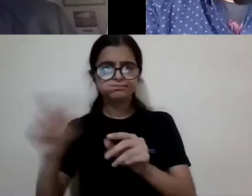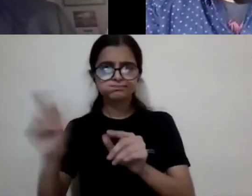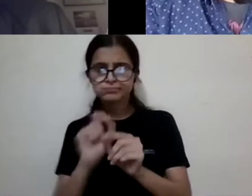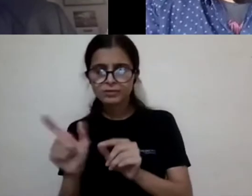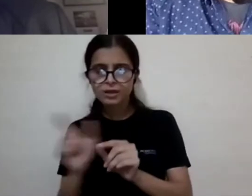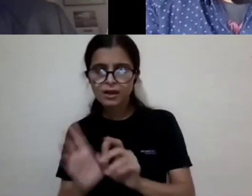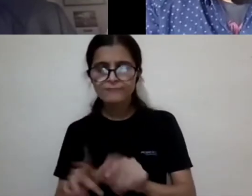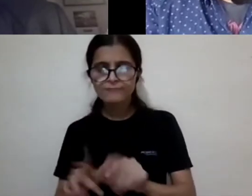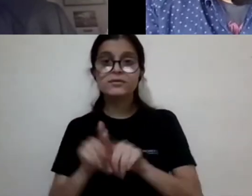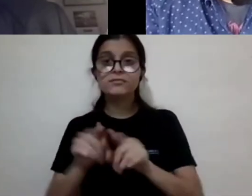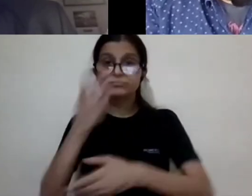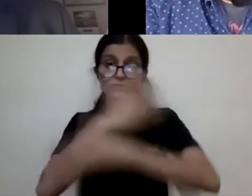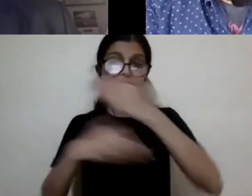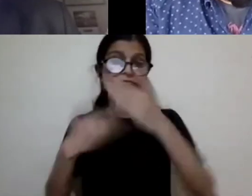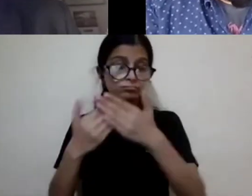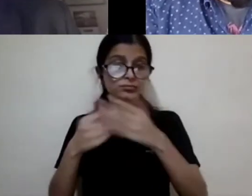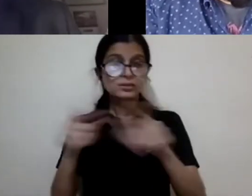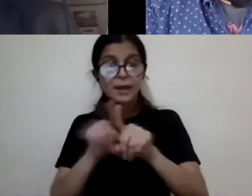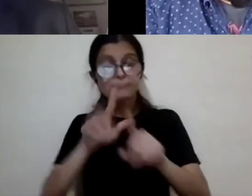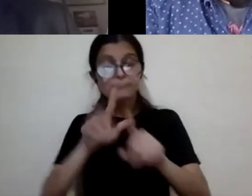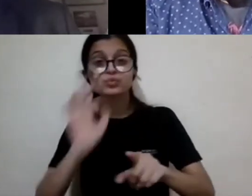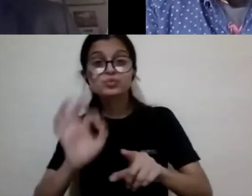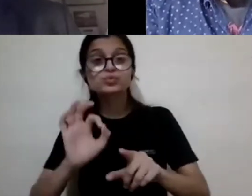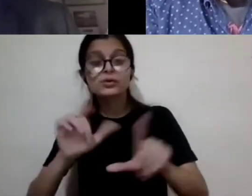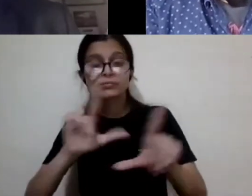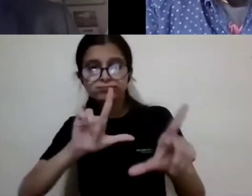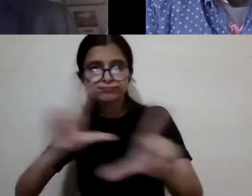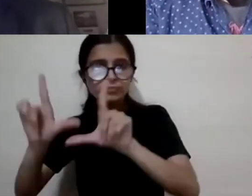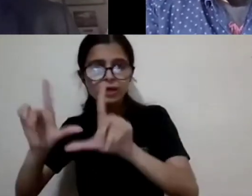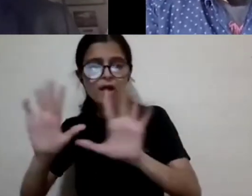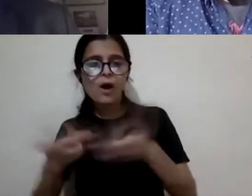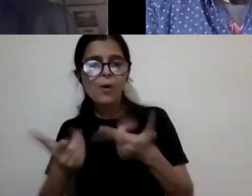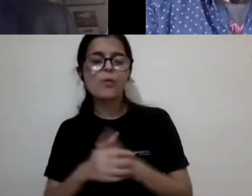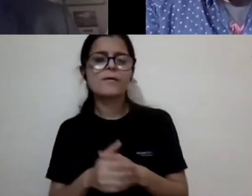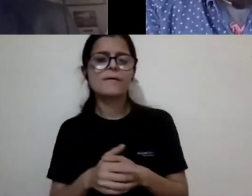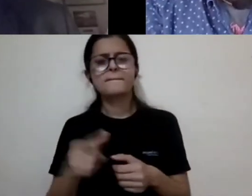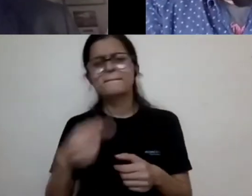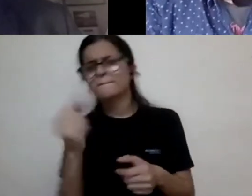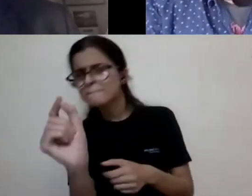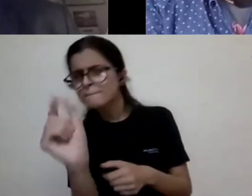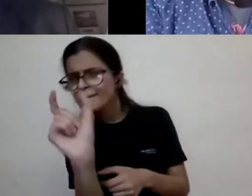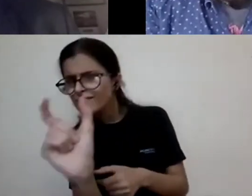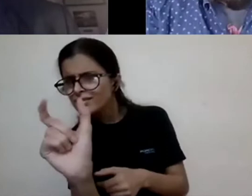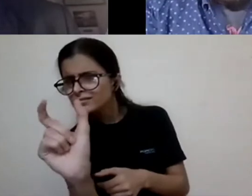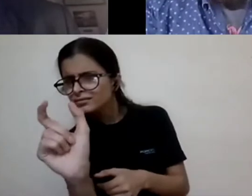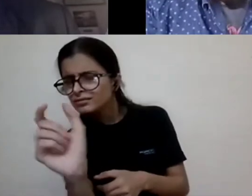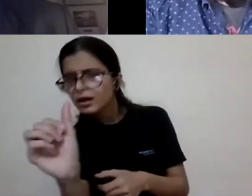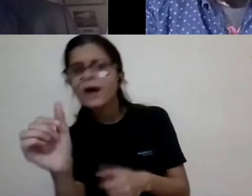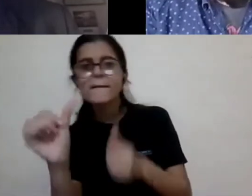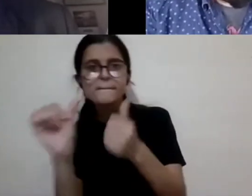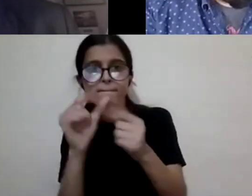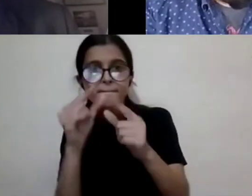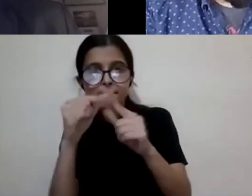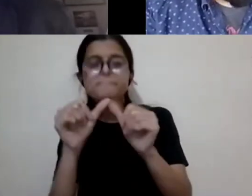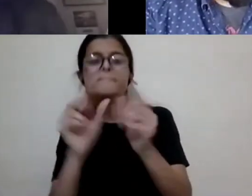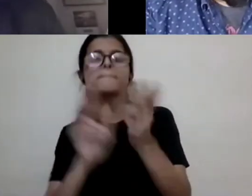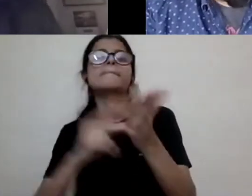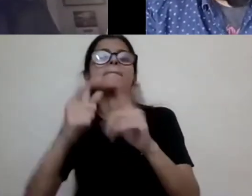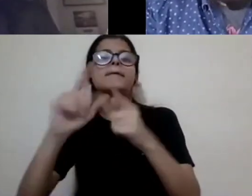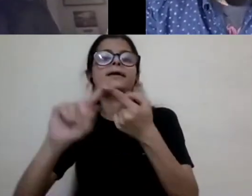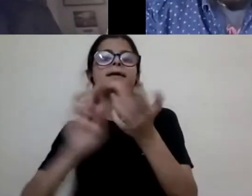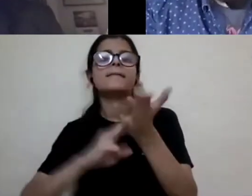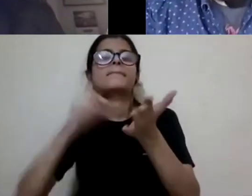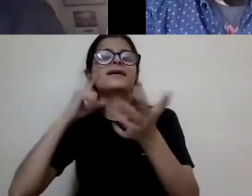to these new realities? Um, what was the first two words I missed? The pandemic has overturned so many definitions.